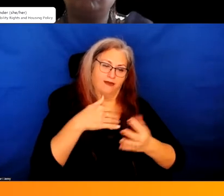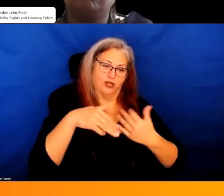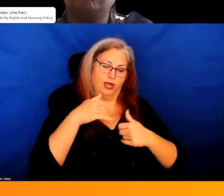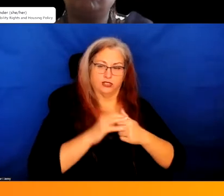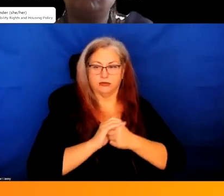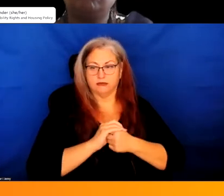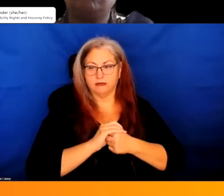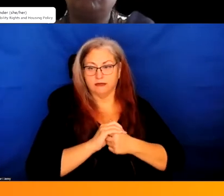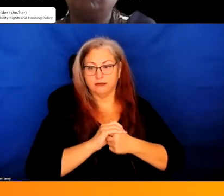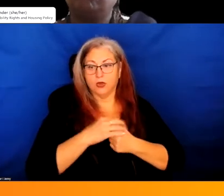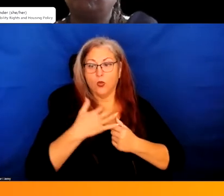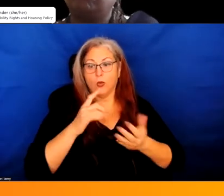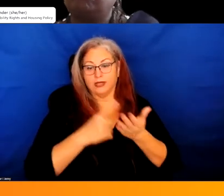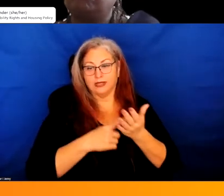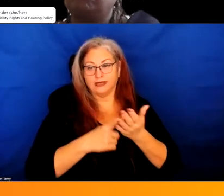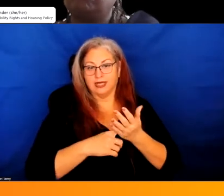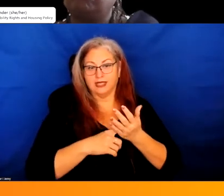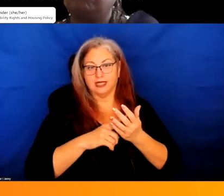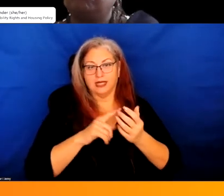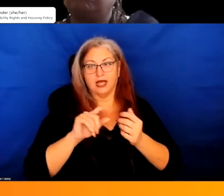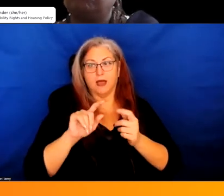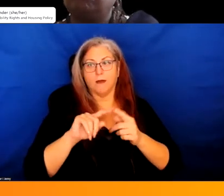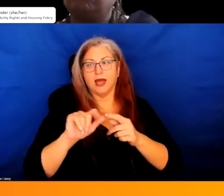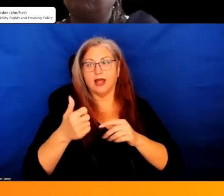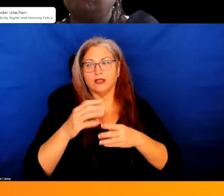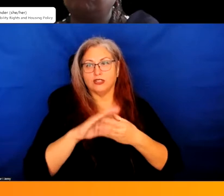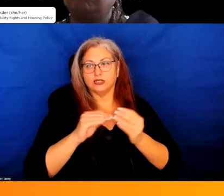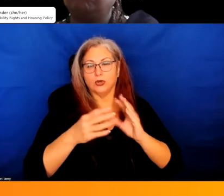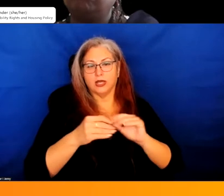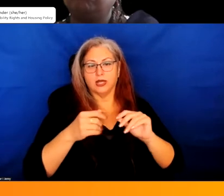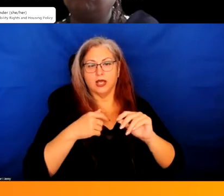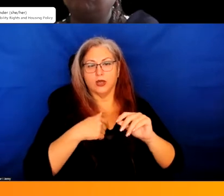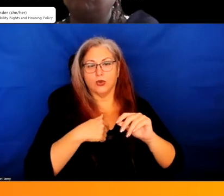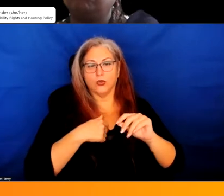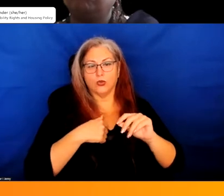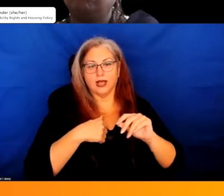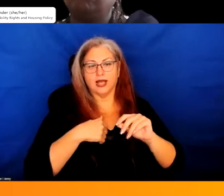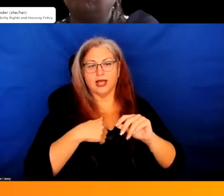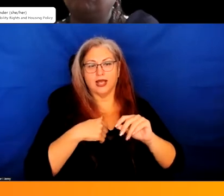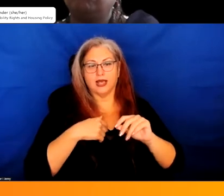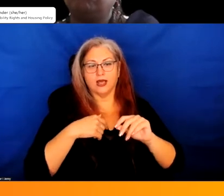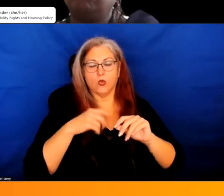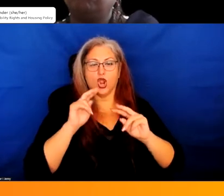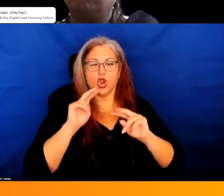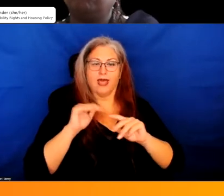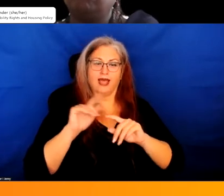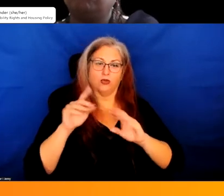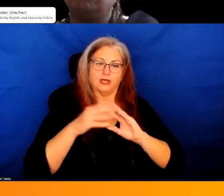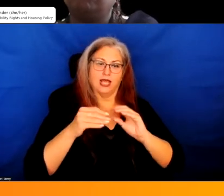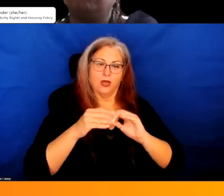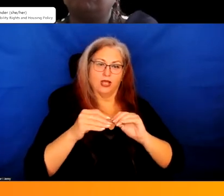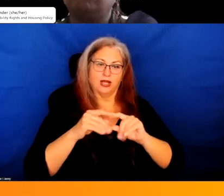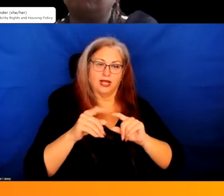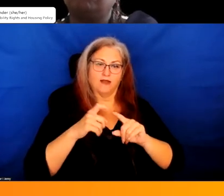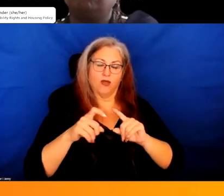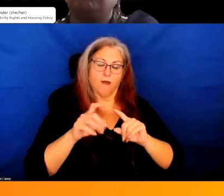As we were discovering Maquan McDonald's story, we were taking anecdotal notes as stories were coming across